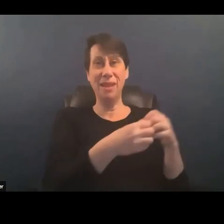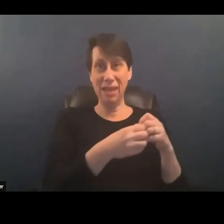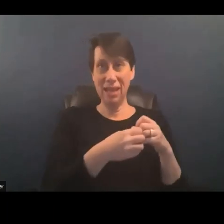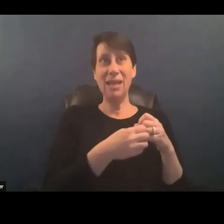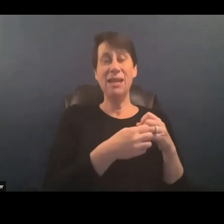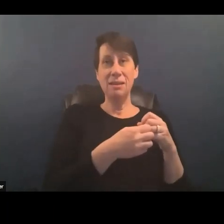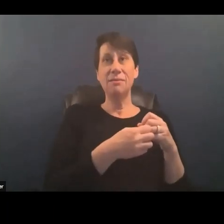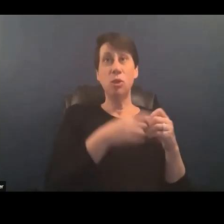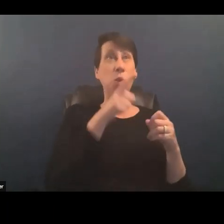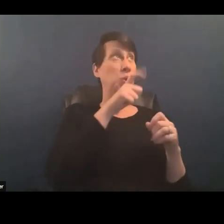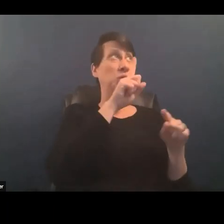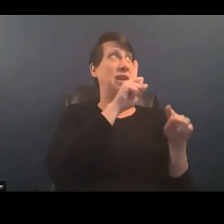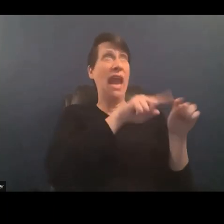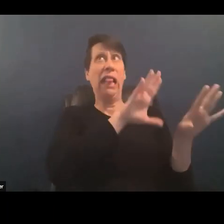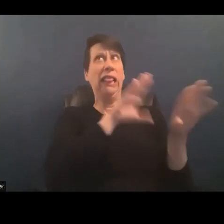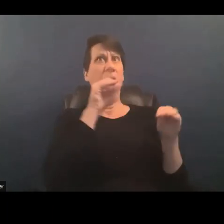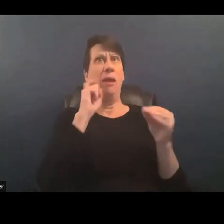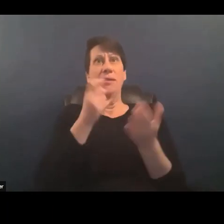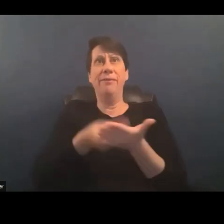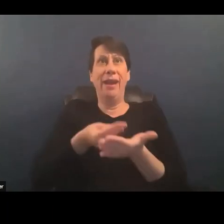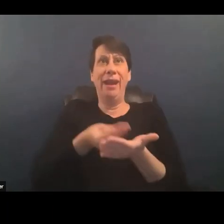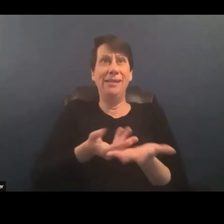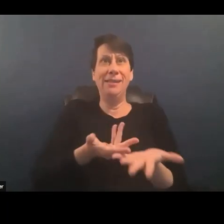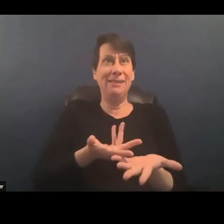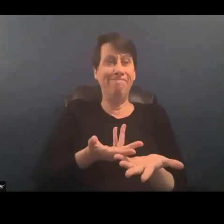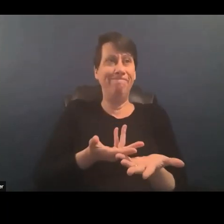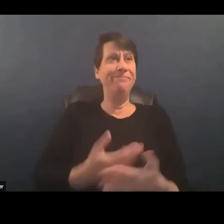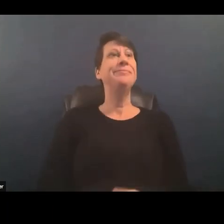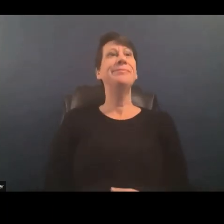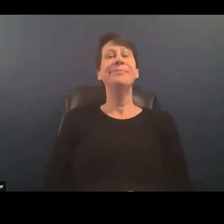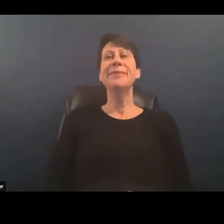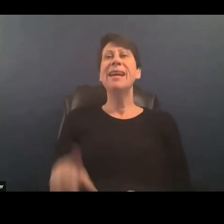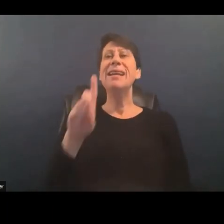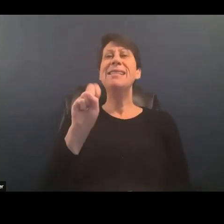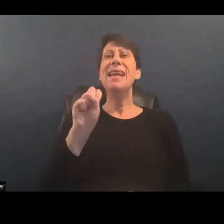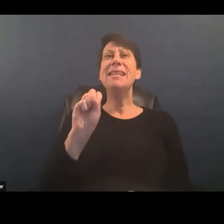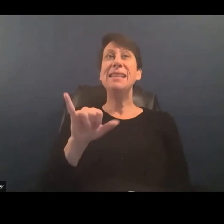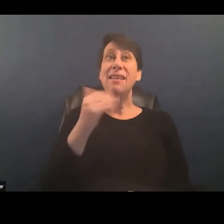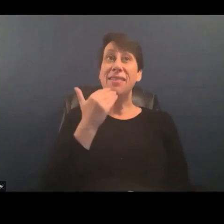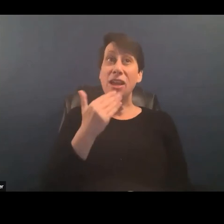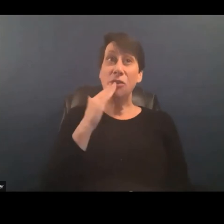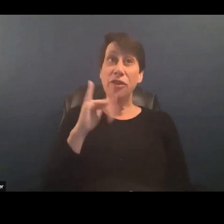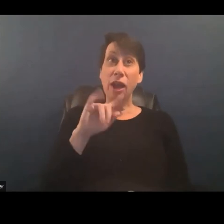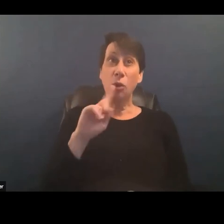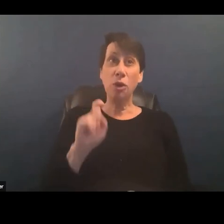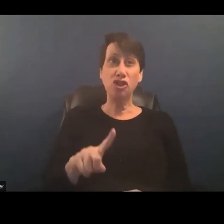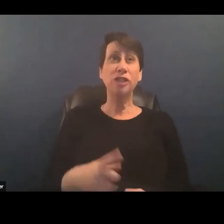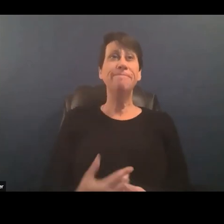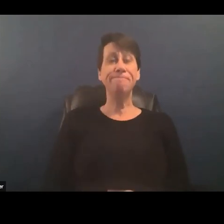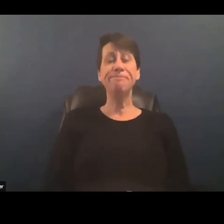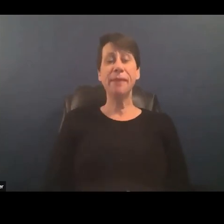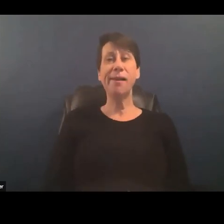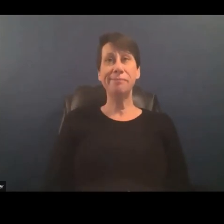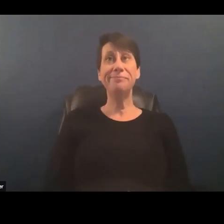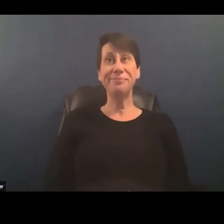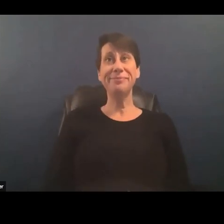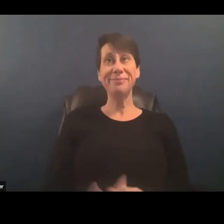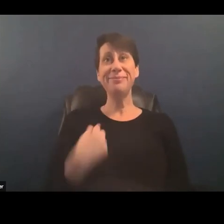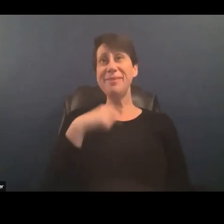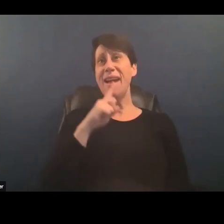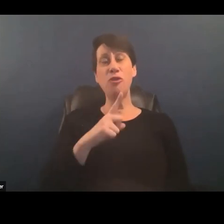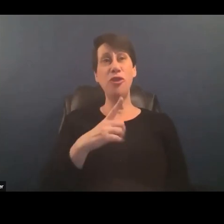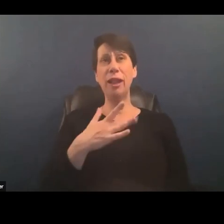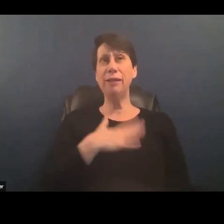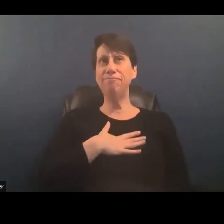um absolutely daisy thank you for that question you know i think that so i really feel